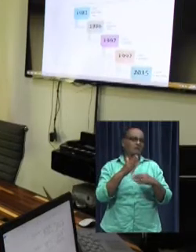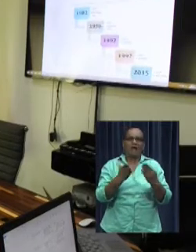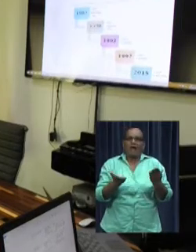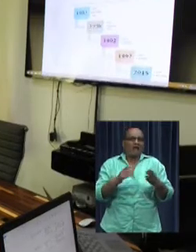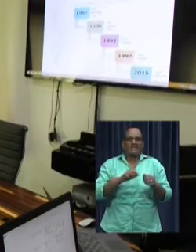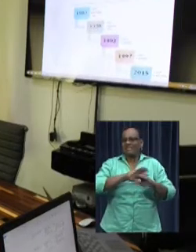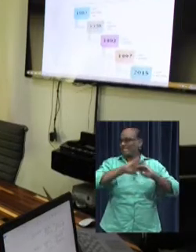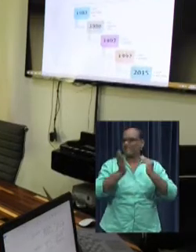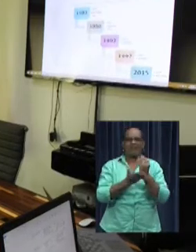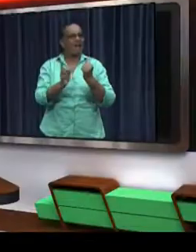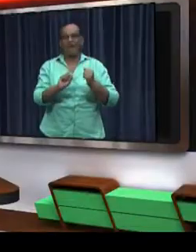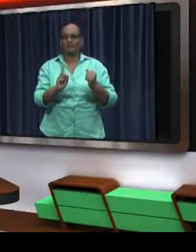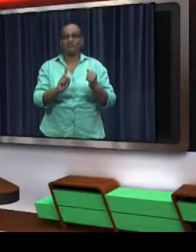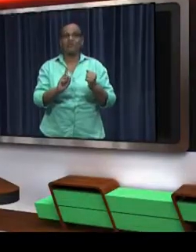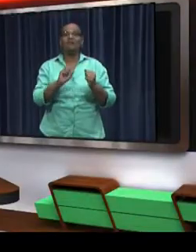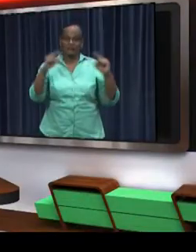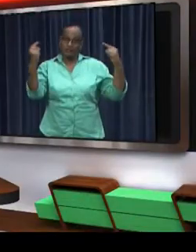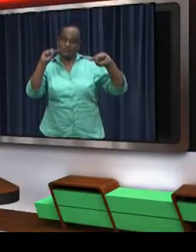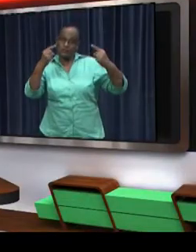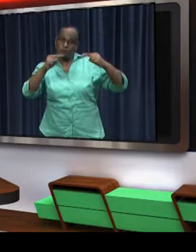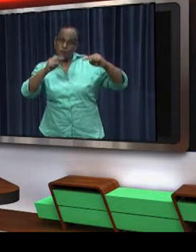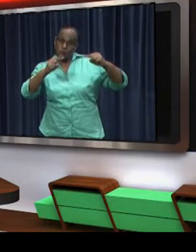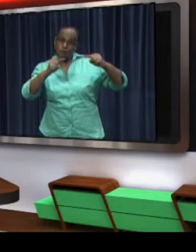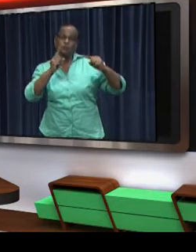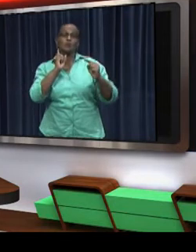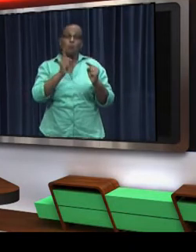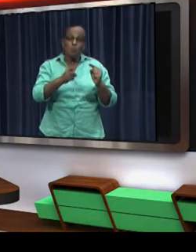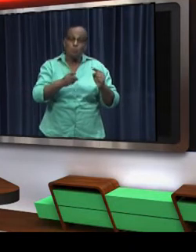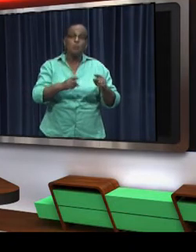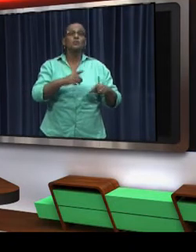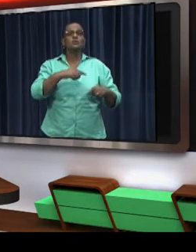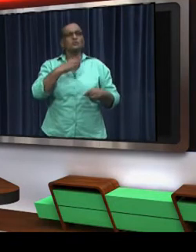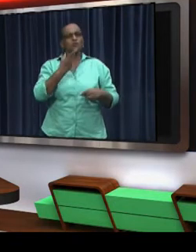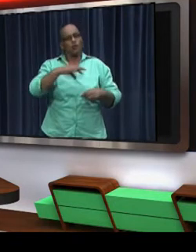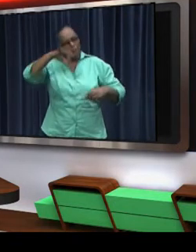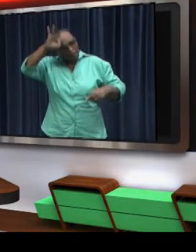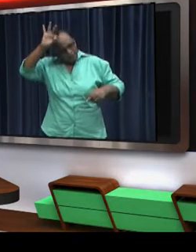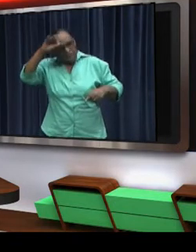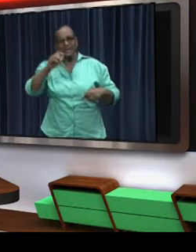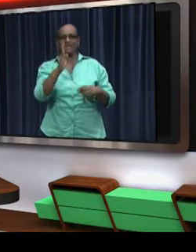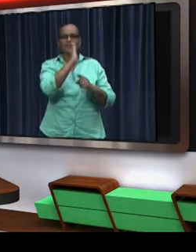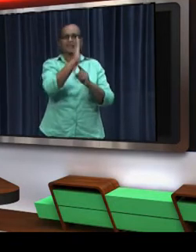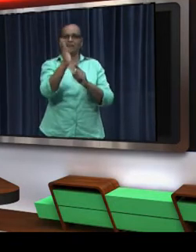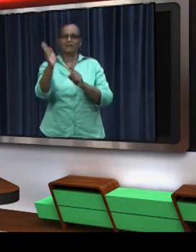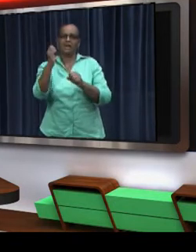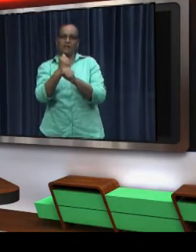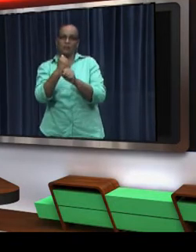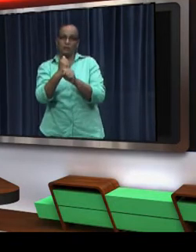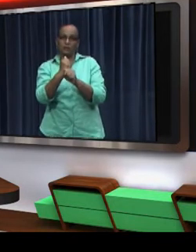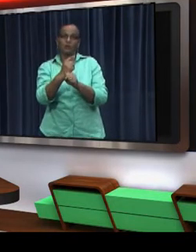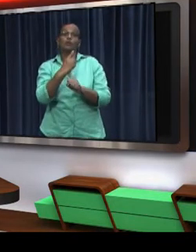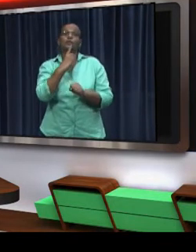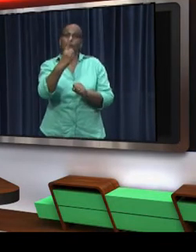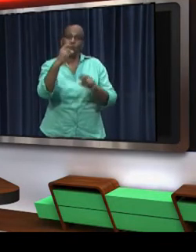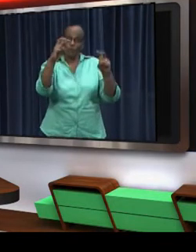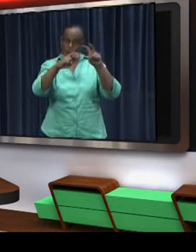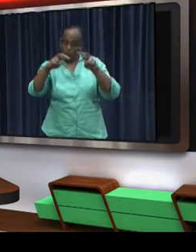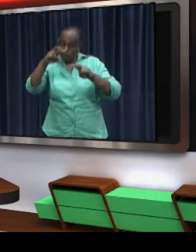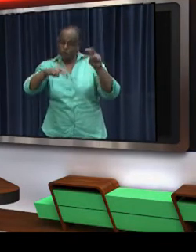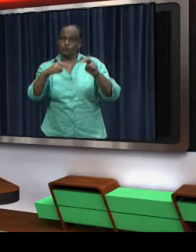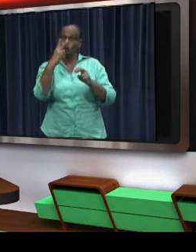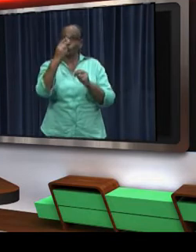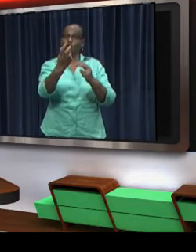Discussions should lead to improved data availability. The intention is to complete the research